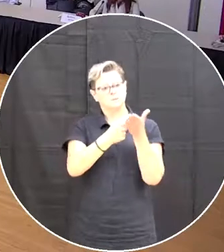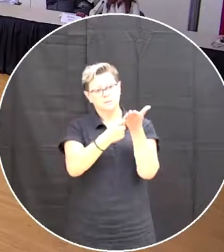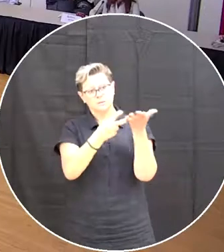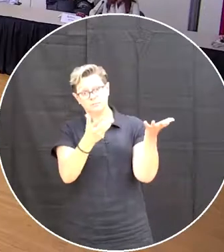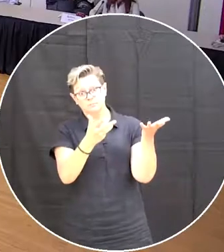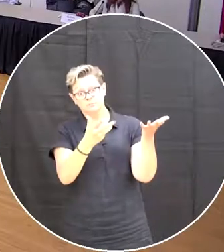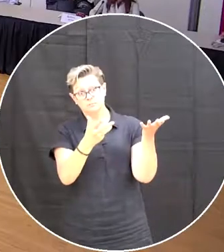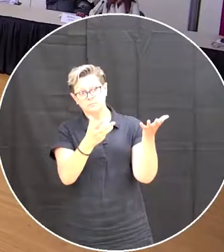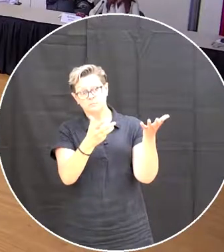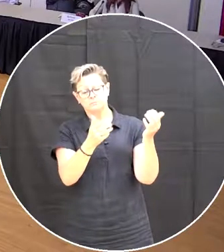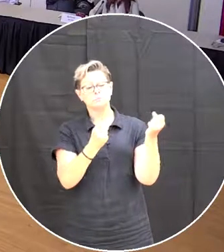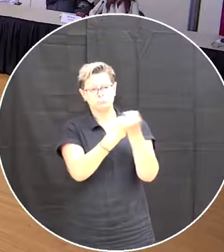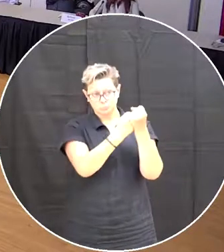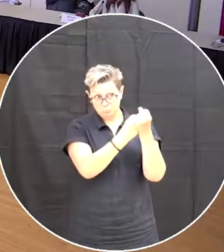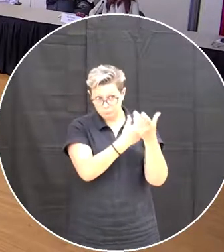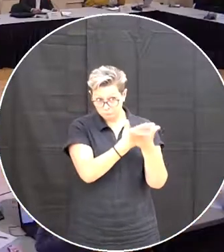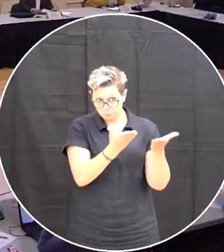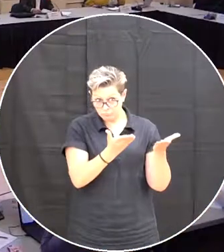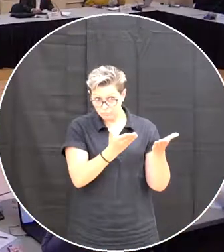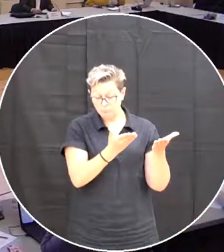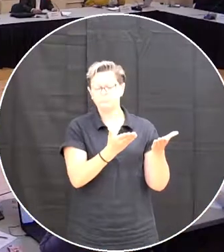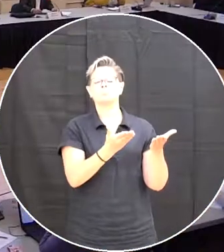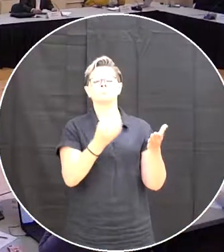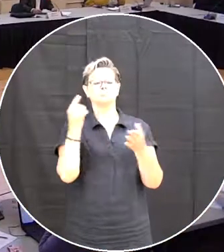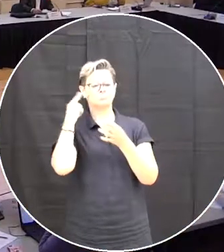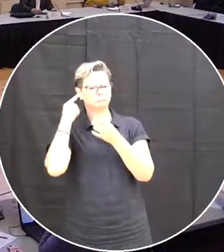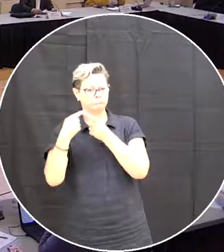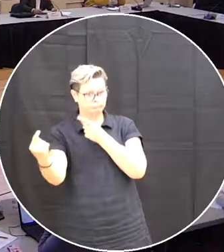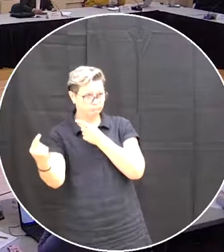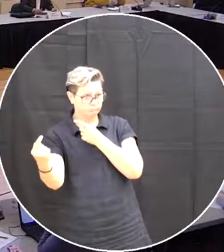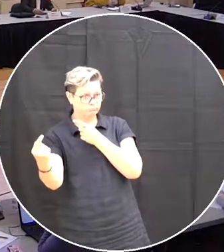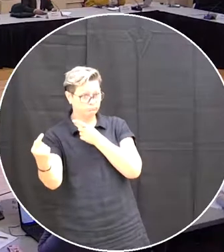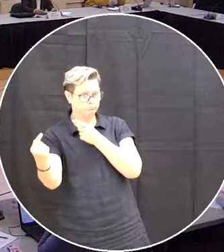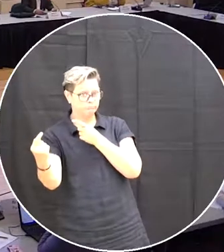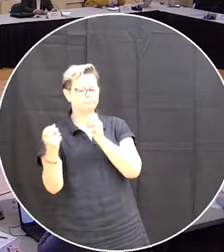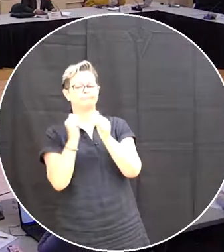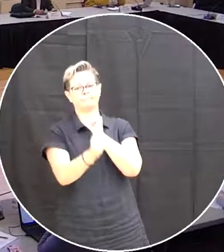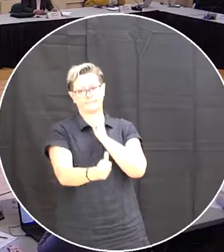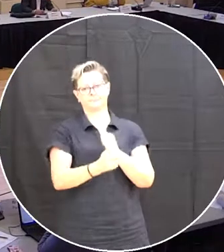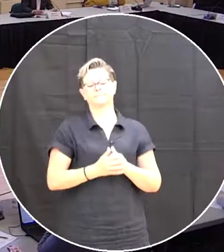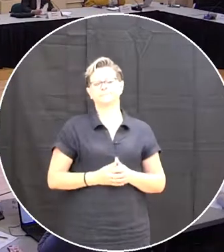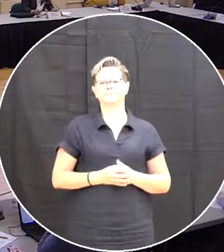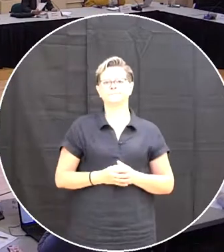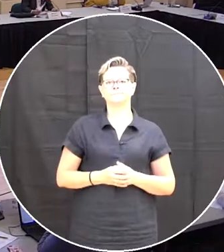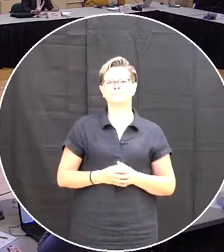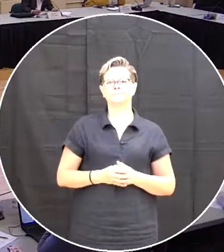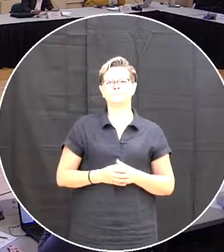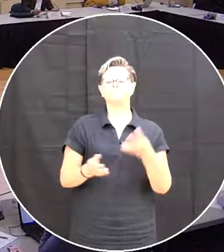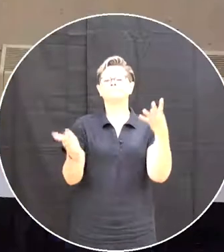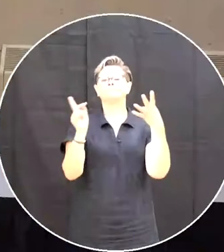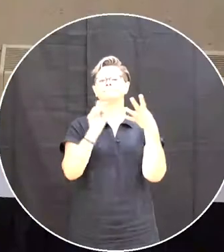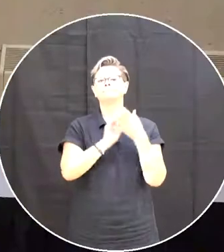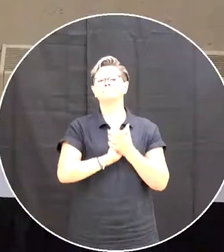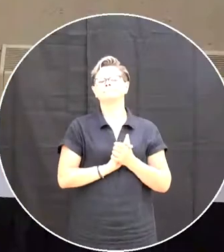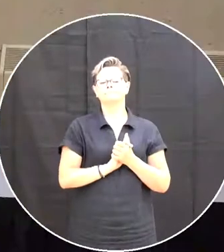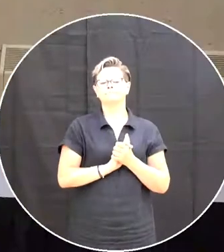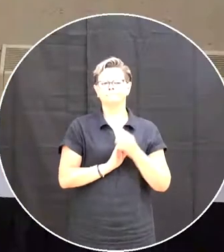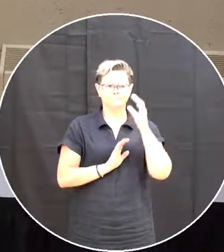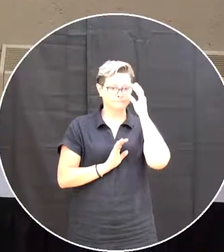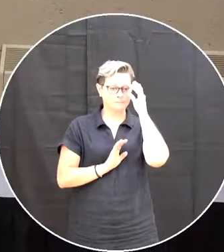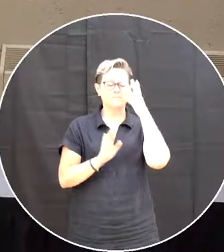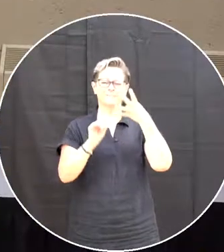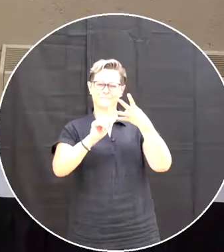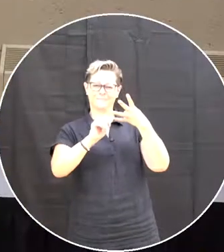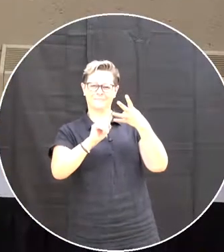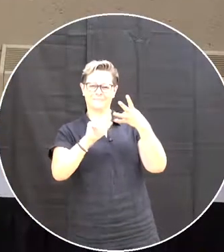Hearing none all in favor of the motion Aye Those against Motion carries And again this next